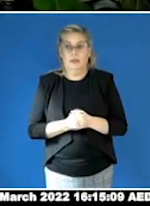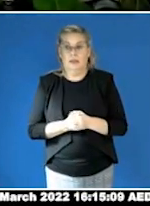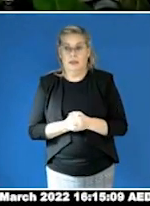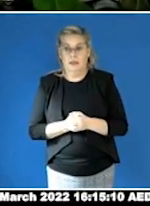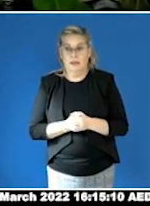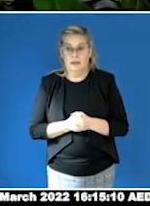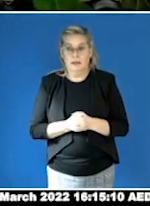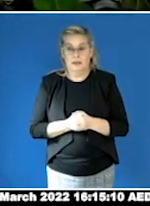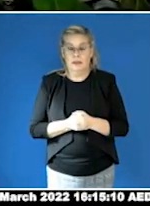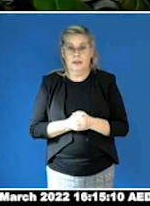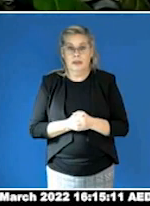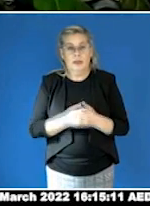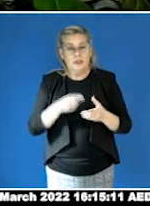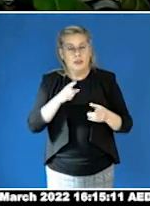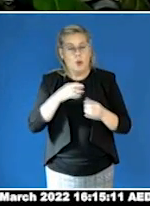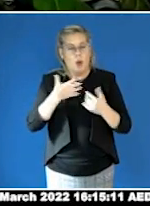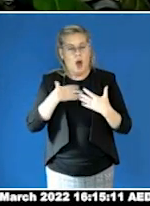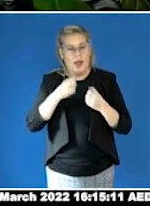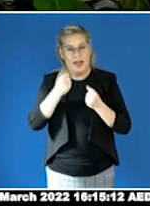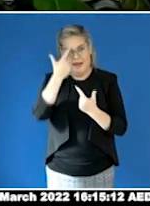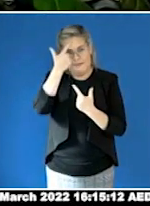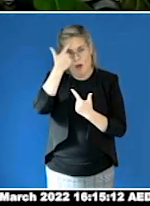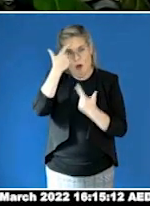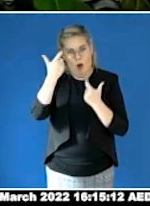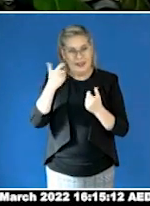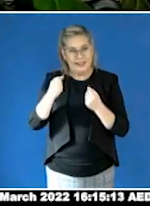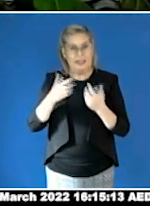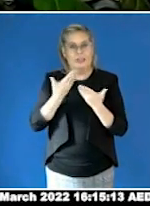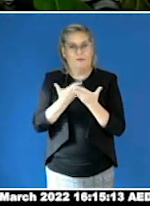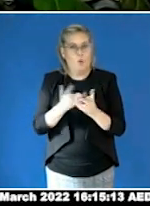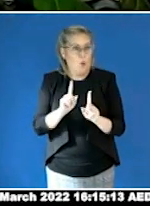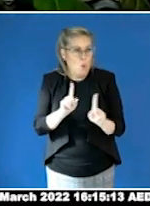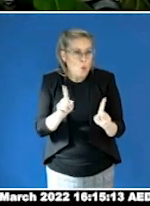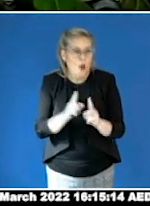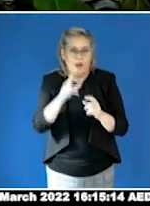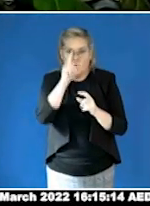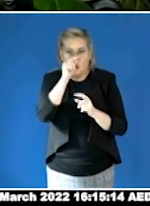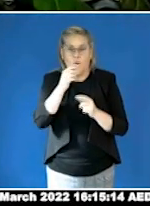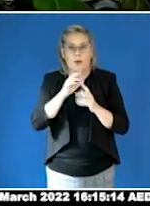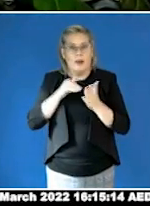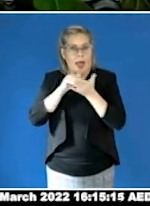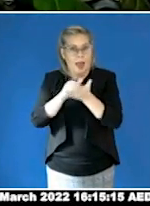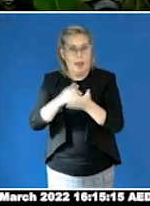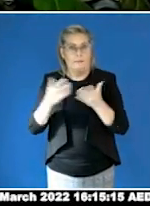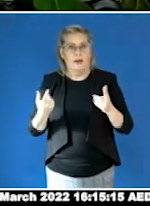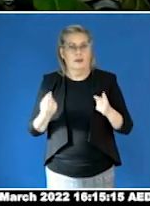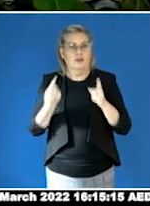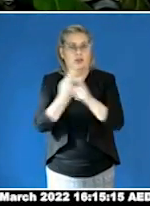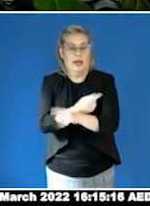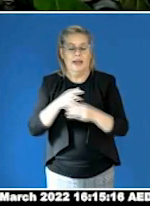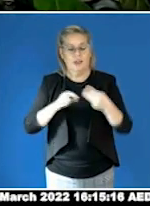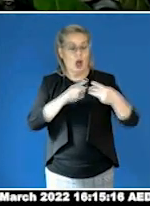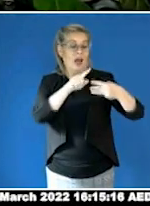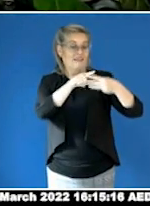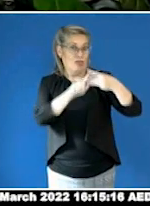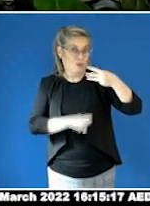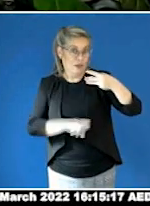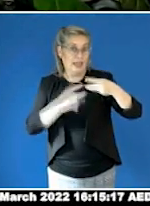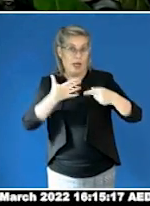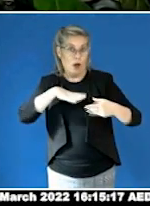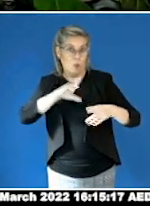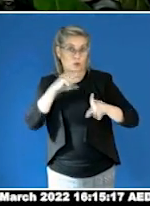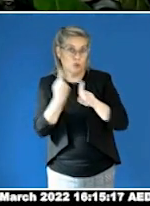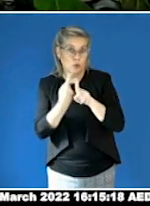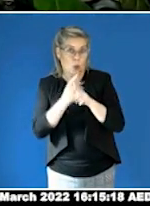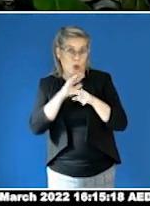recommendations now? Yeah, I've got three recommendations I'd like to bring up and the rest we will table. Thank you. So the